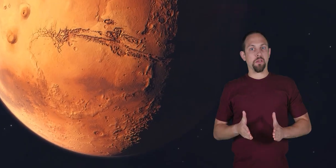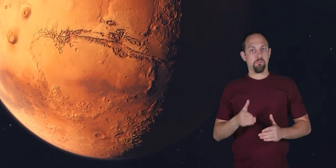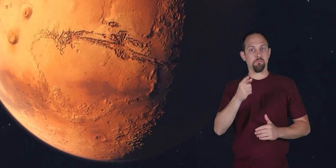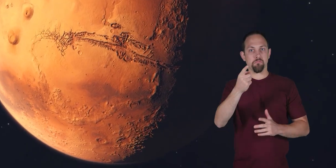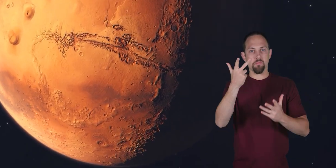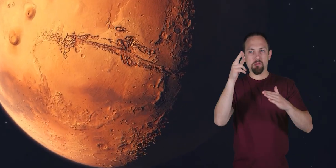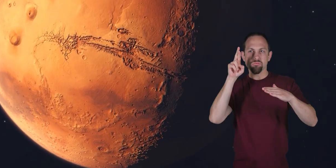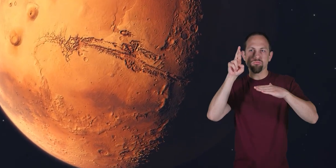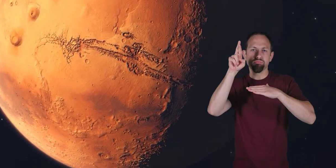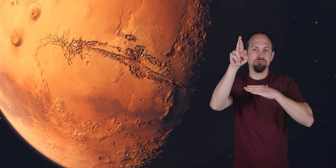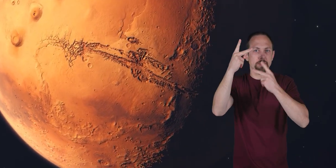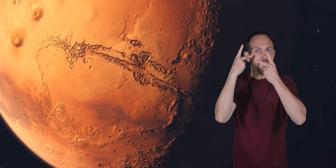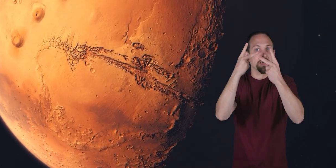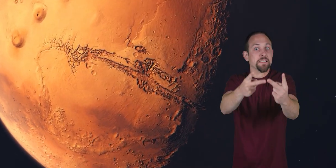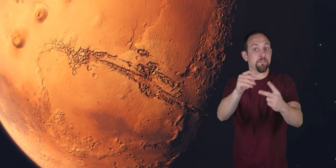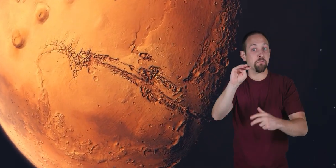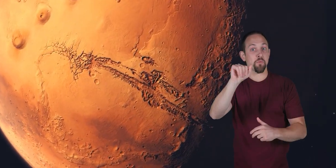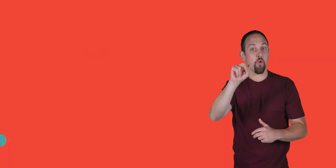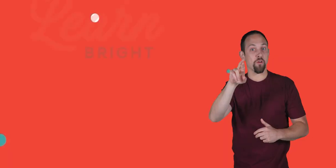all the way to Mars.